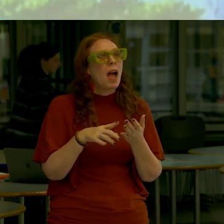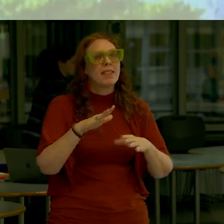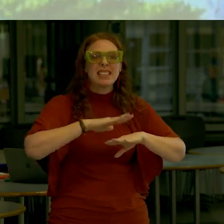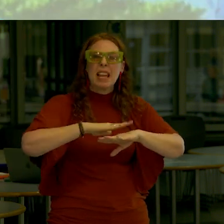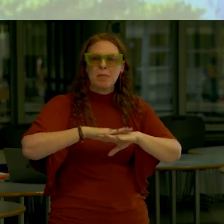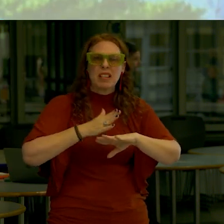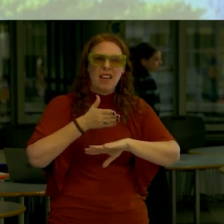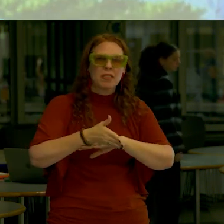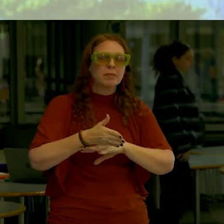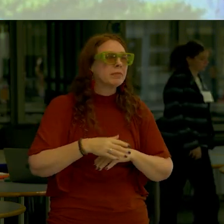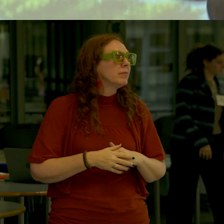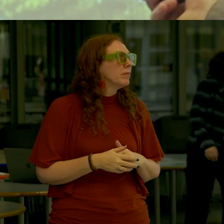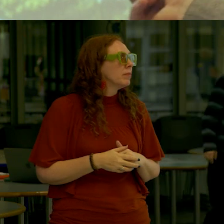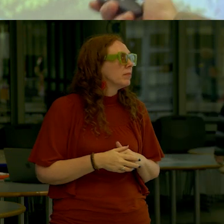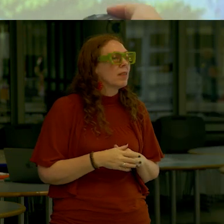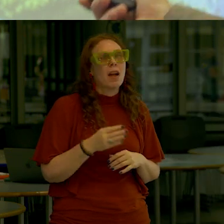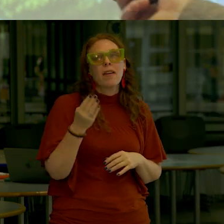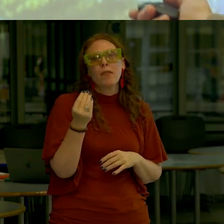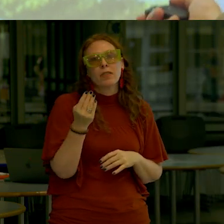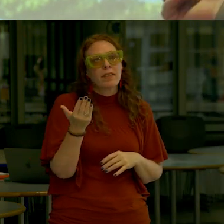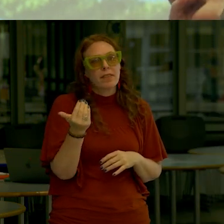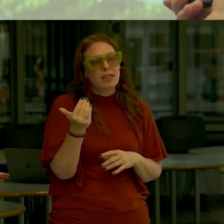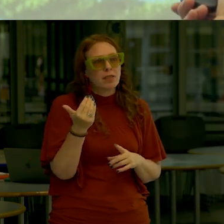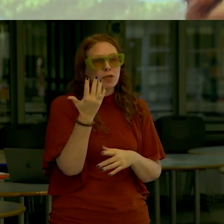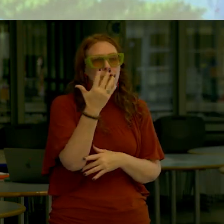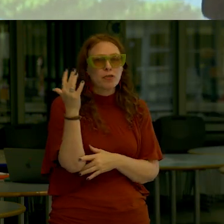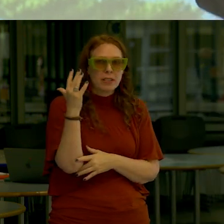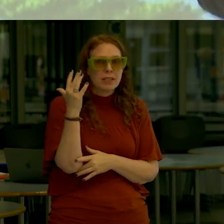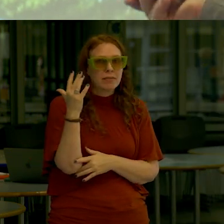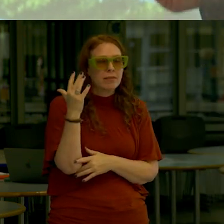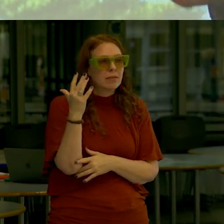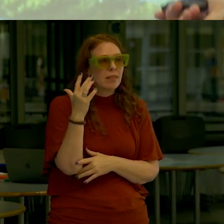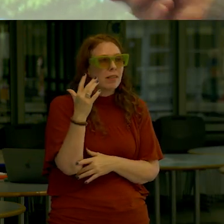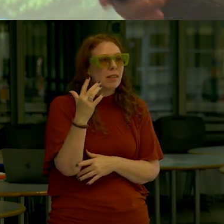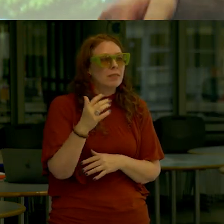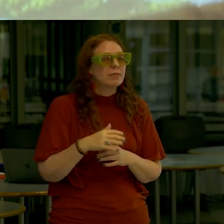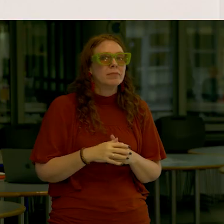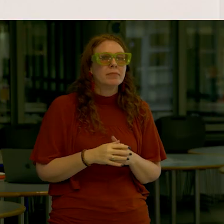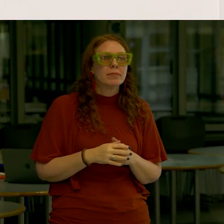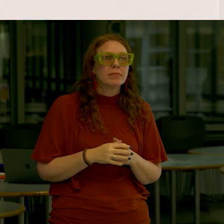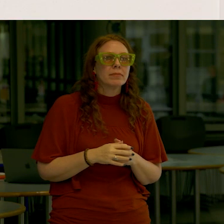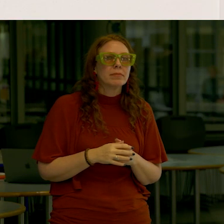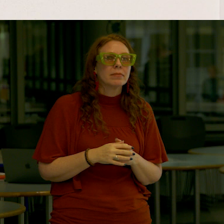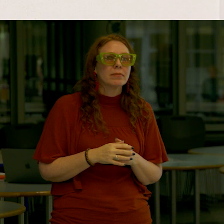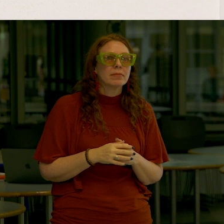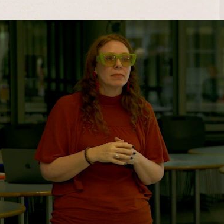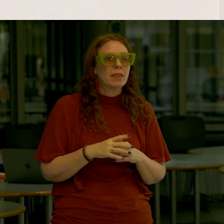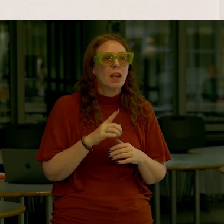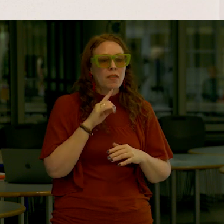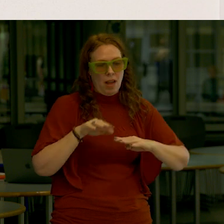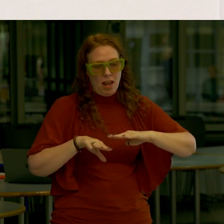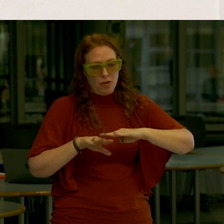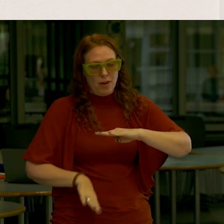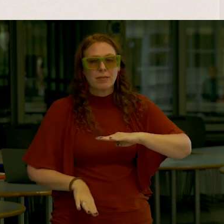but you know, I'm going to say 14 or 15 trees are going to be impacted by this project because this alignment is where it is and that thing below grade has to